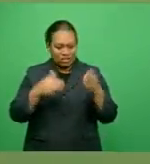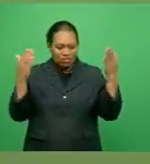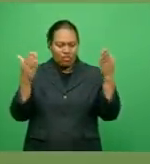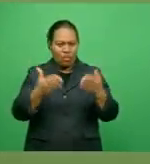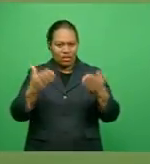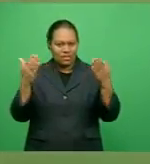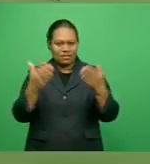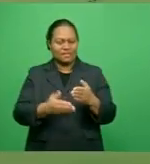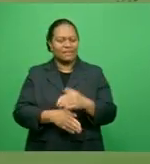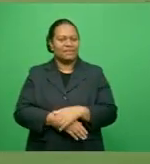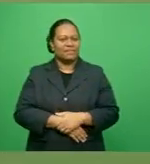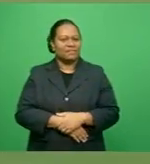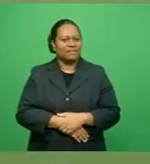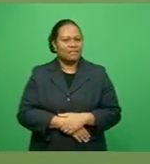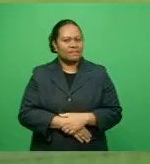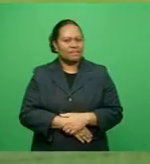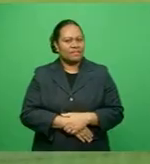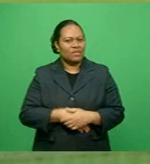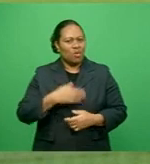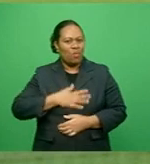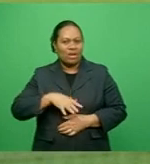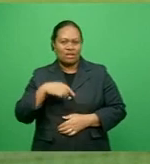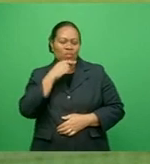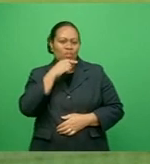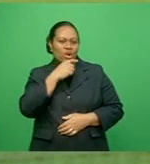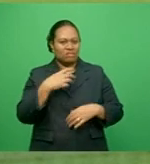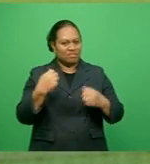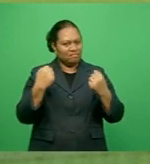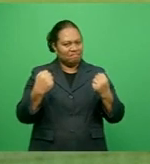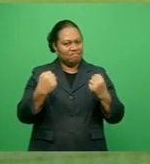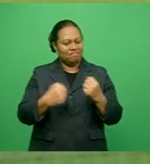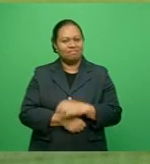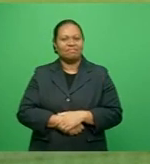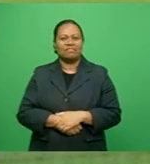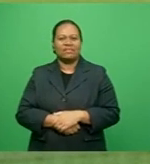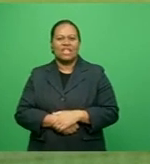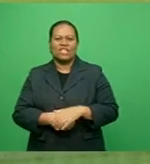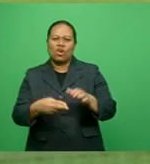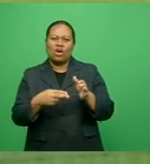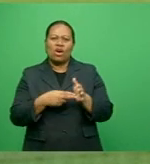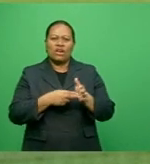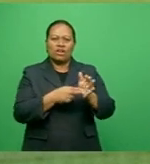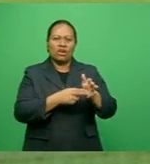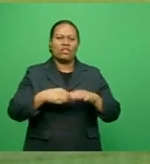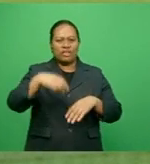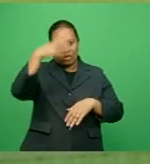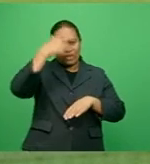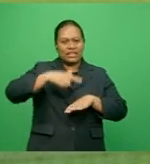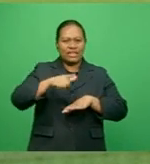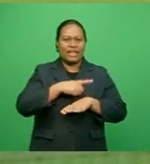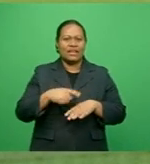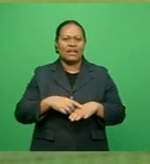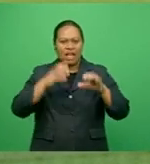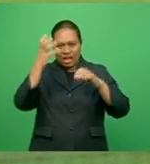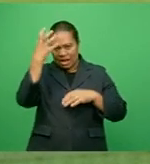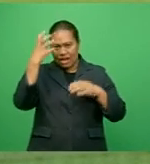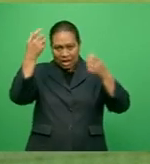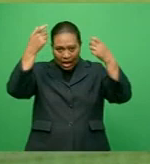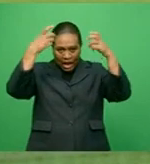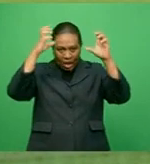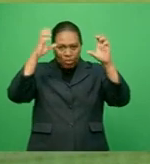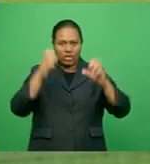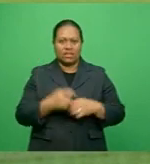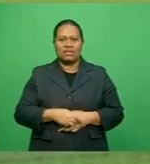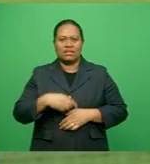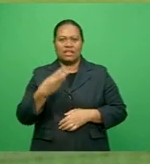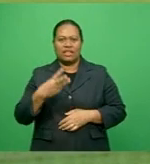So hopefully by IDC we'll be there. The North Queensland Cowboys consigned the Broncos to their first ever wooden spoon with a